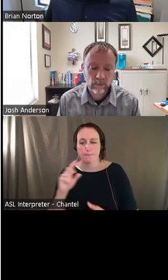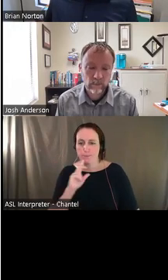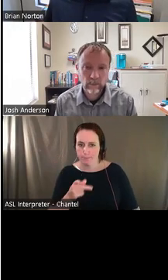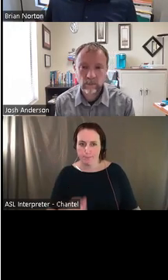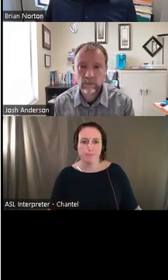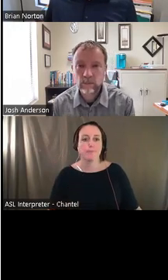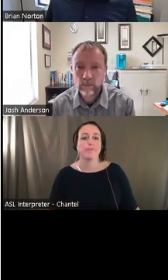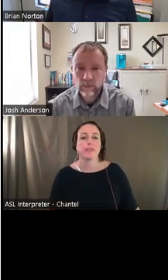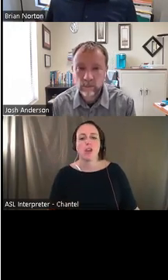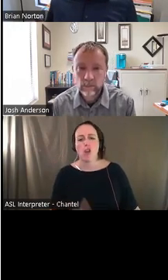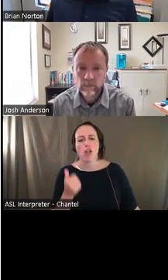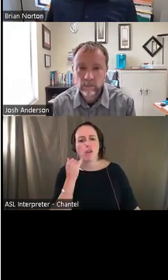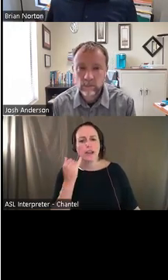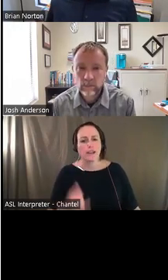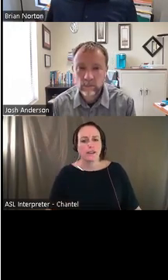Others.